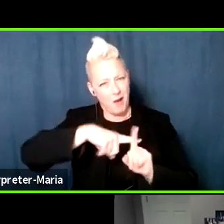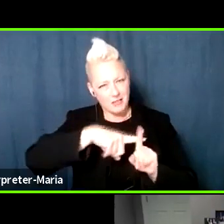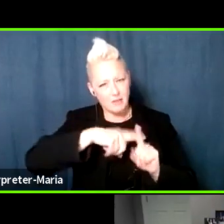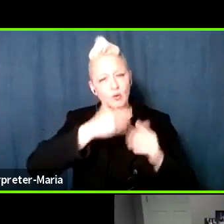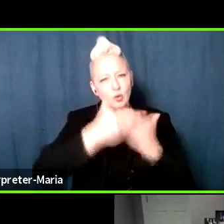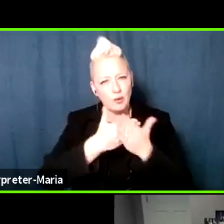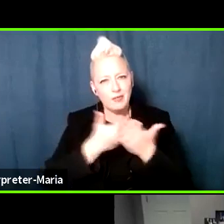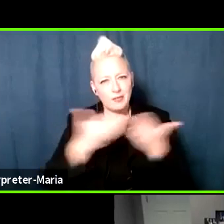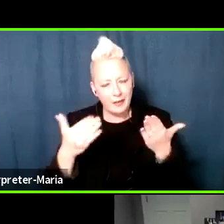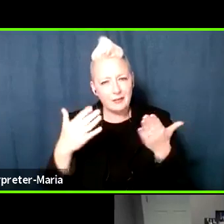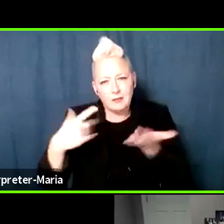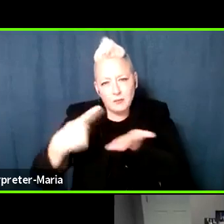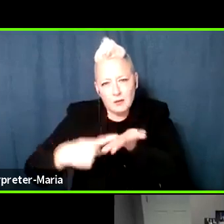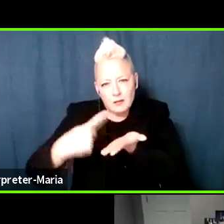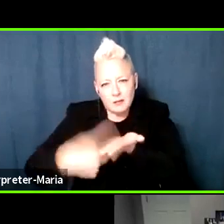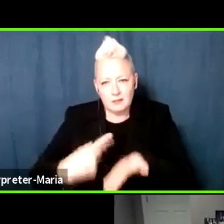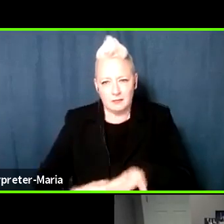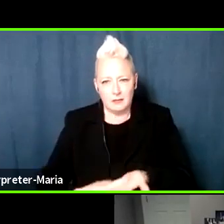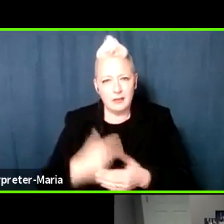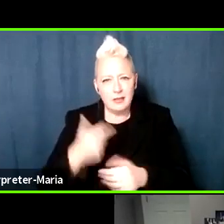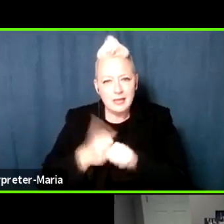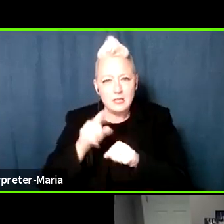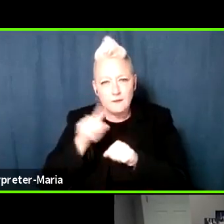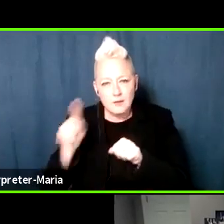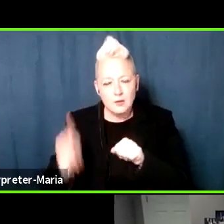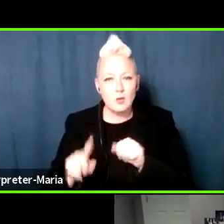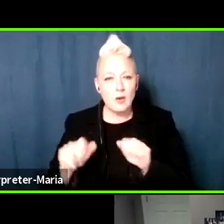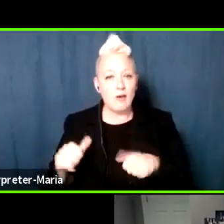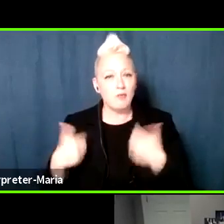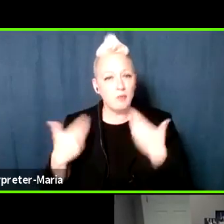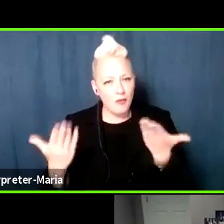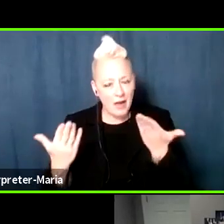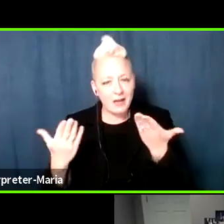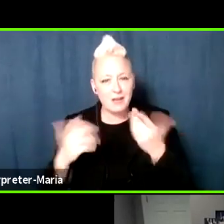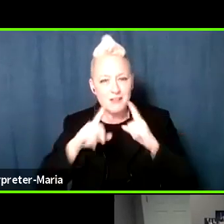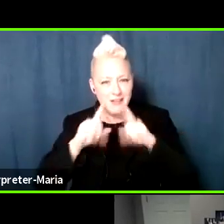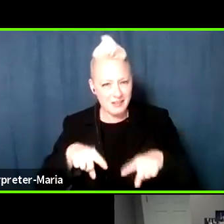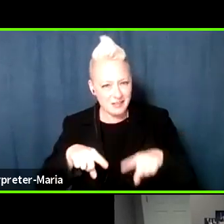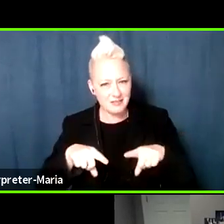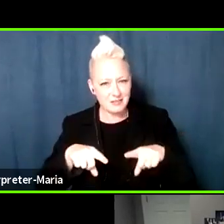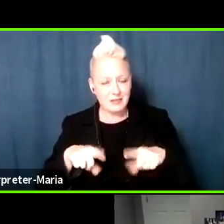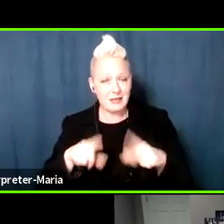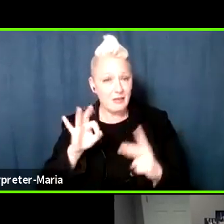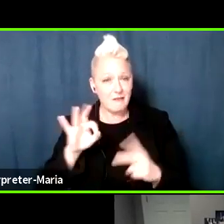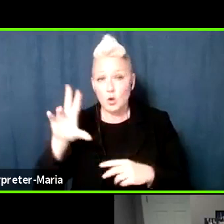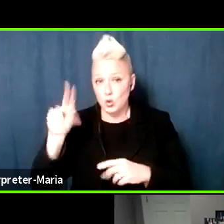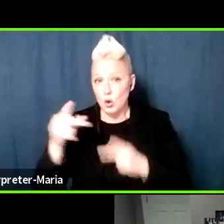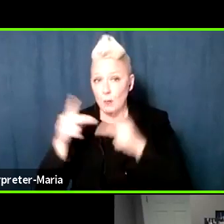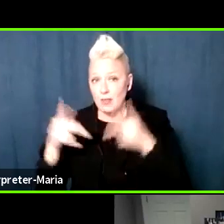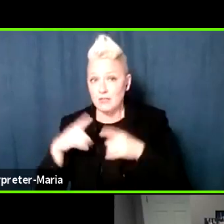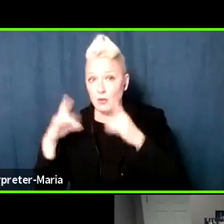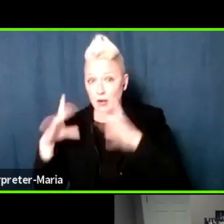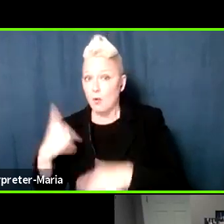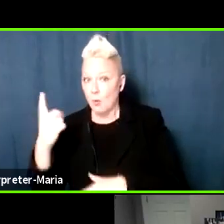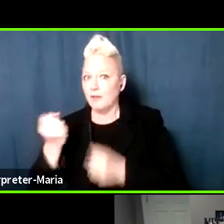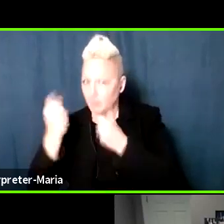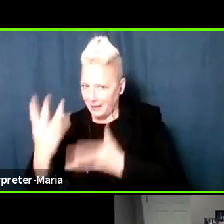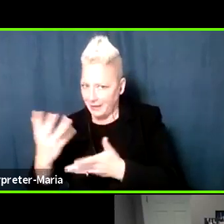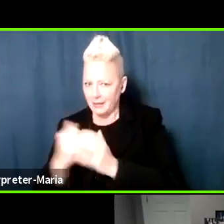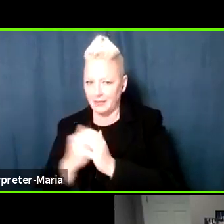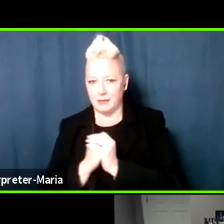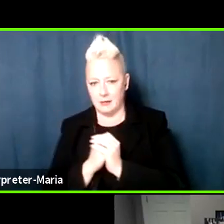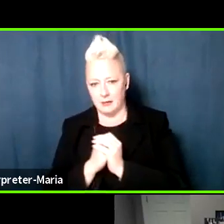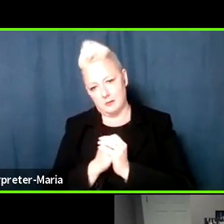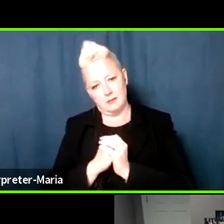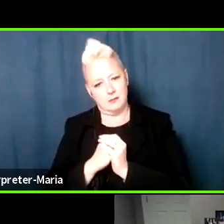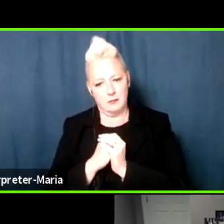you've talked about. Each of you has put a sort of a solution on the table, whether it's a no place for hate, which is one of many, I know, Tejas,